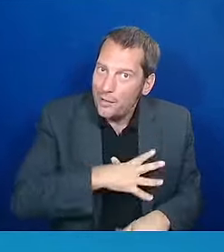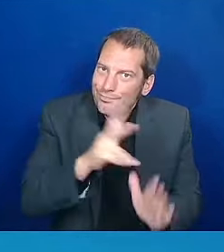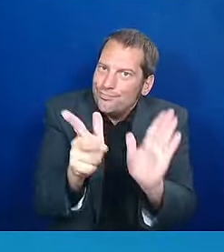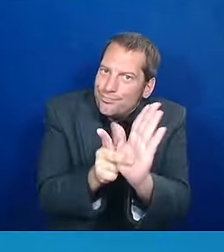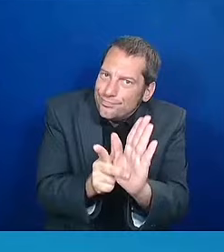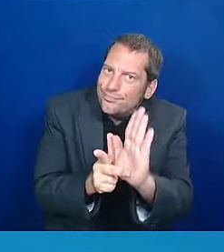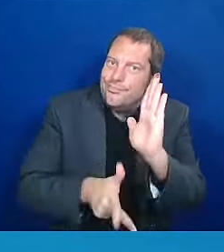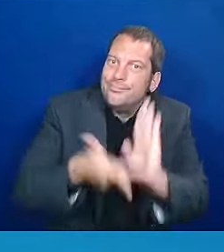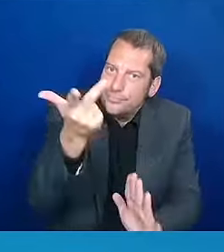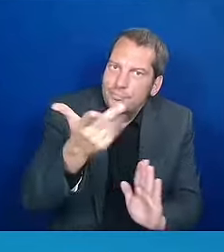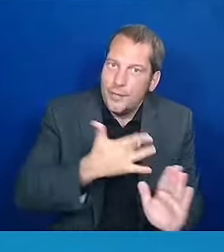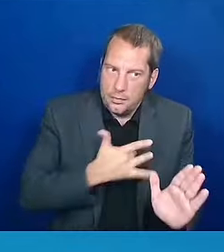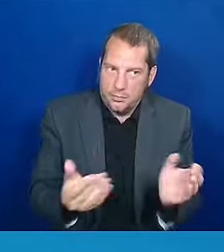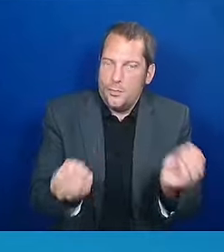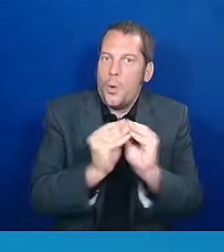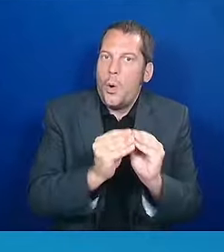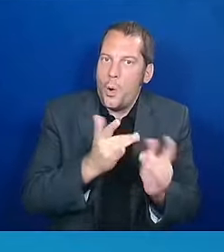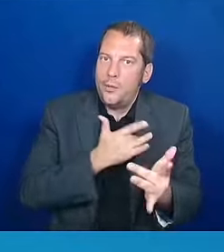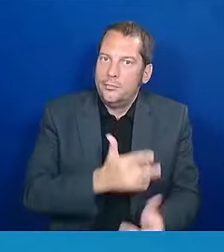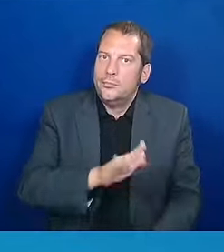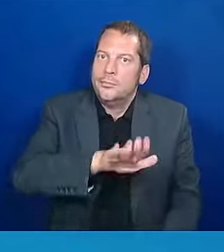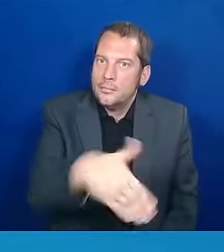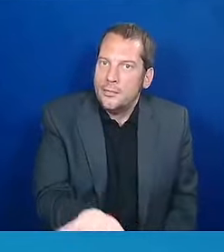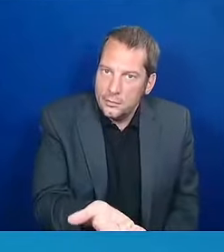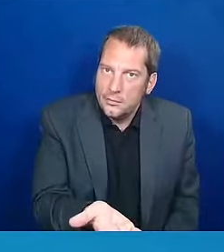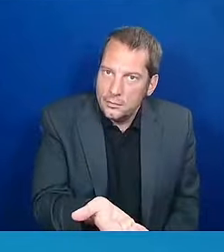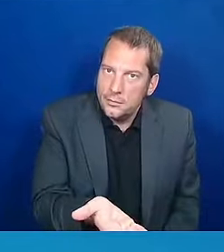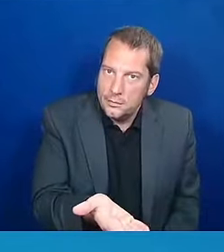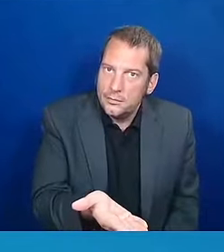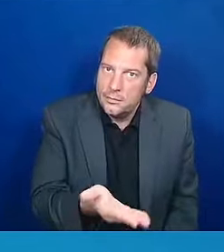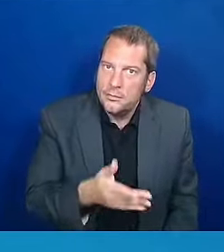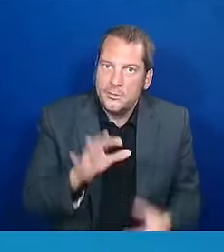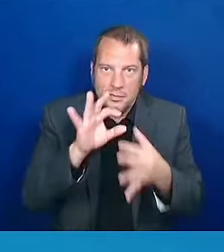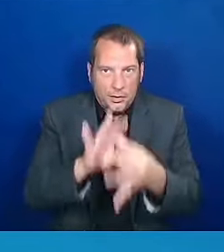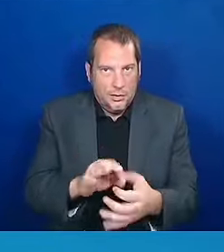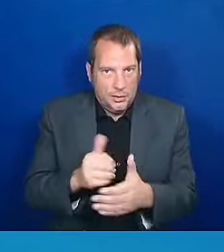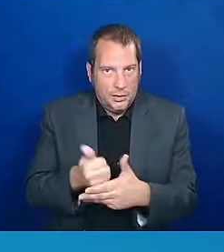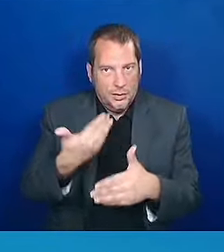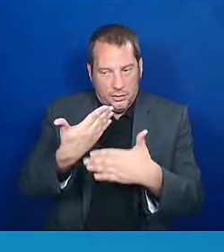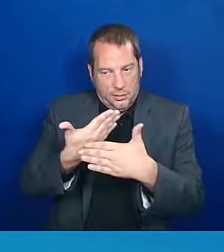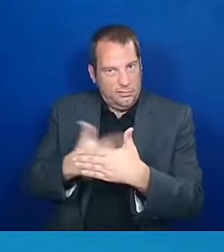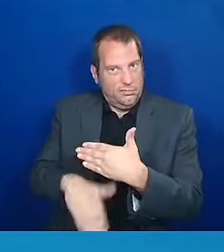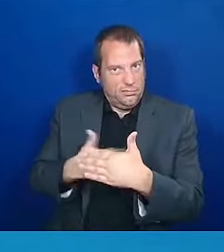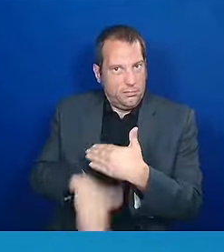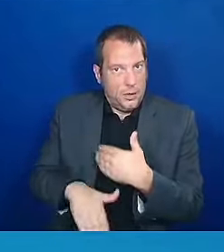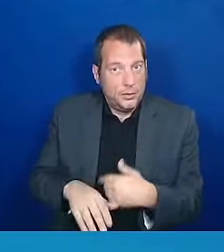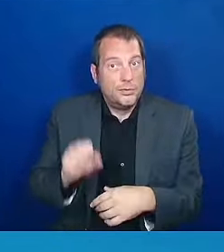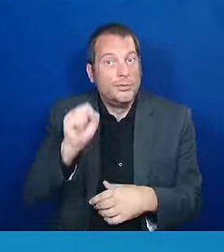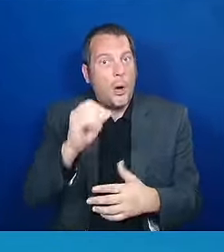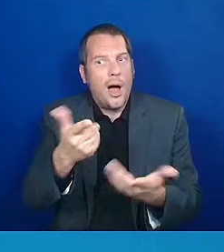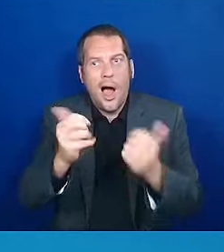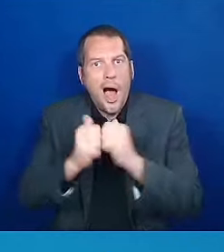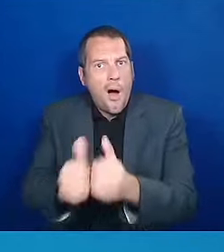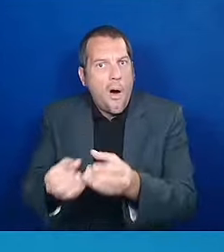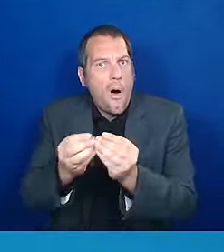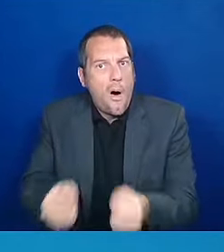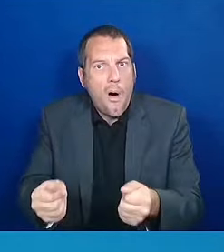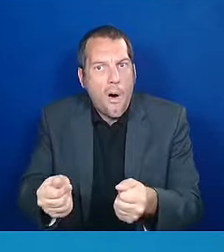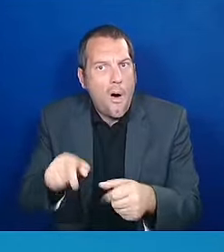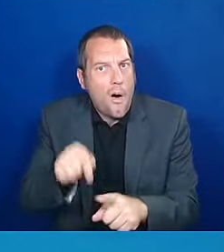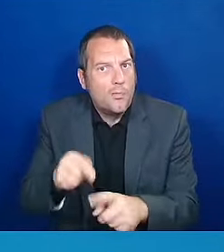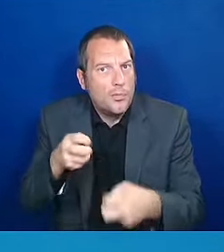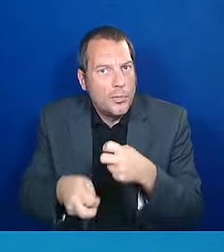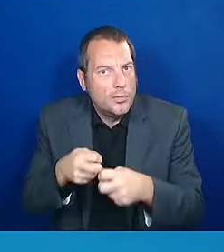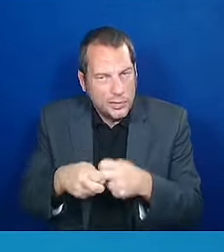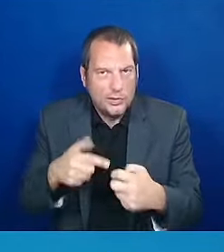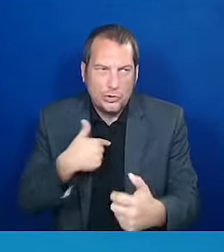crisis, among the work that I've done, I challenged every state in our nation when we first came in. I challenged every nation in our, every state